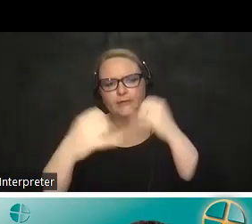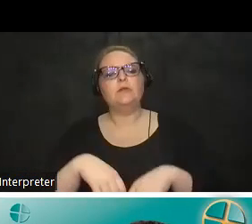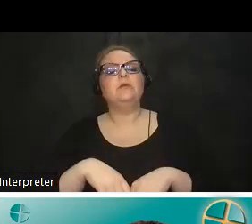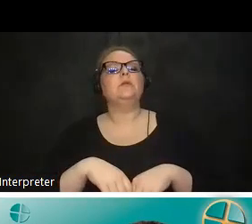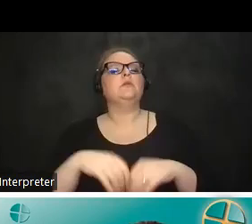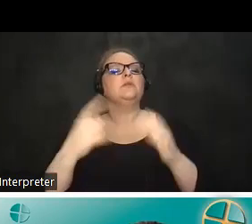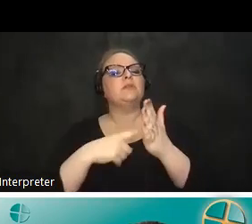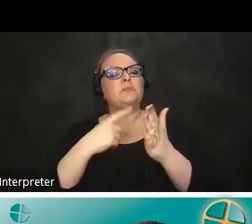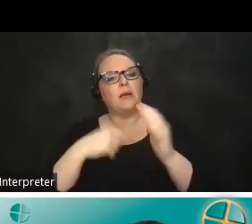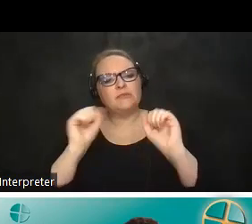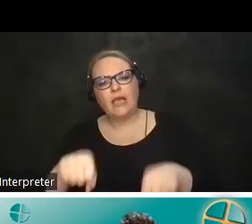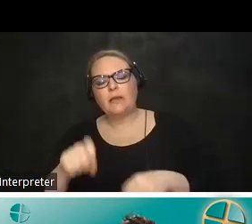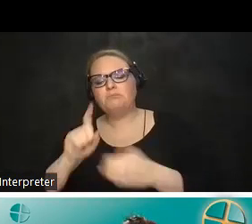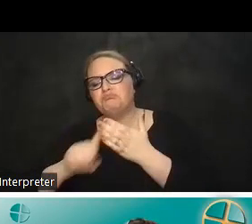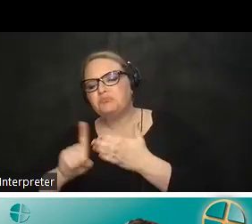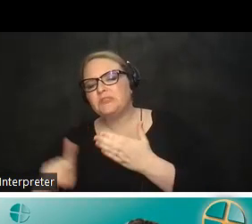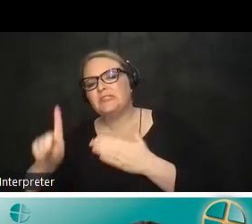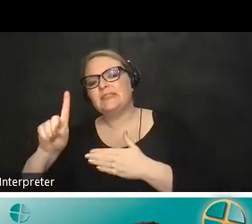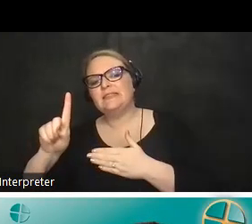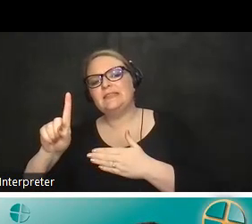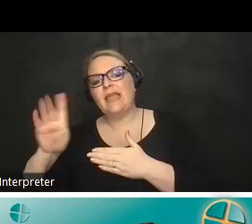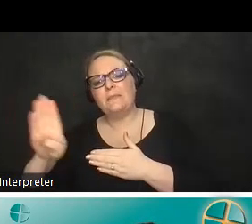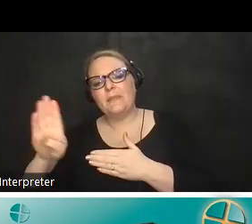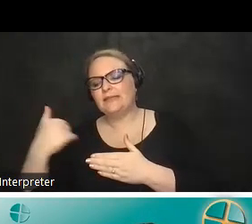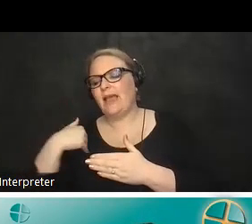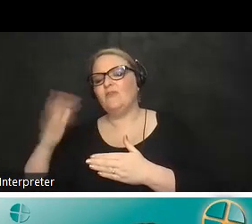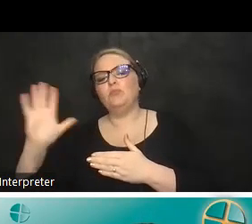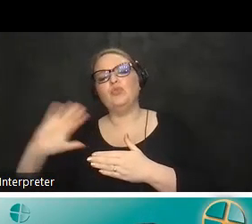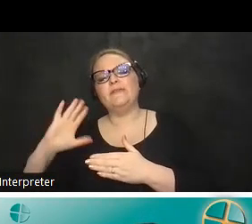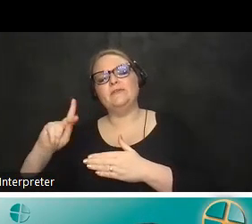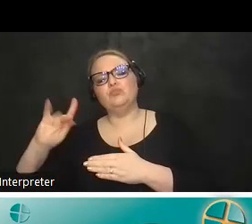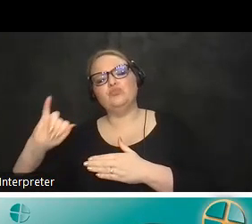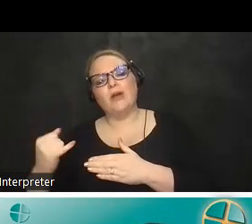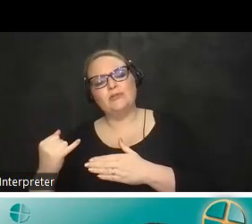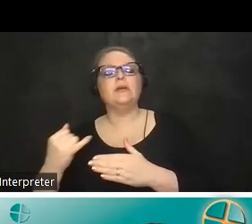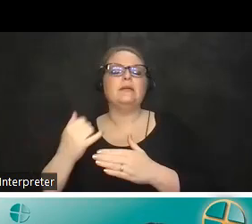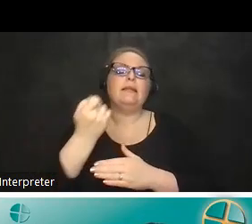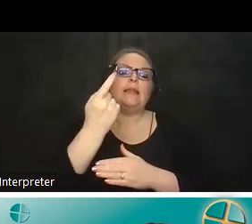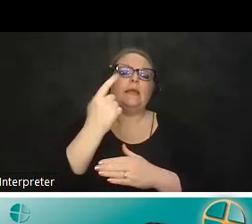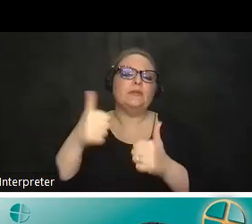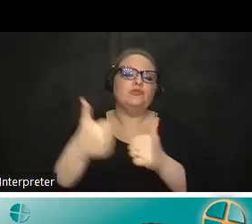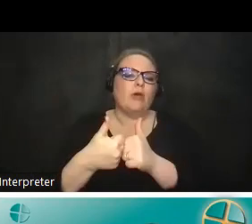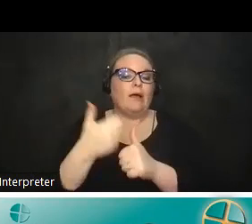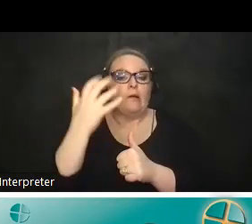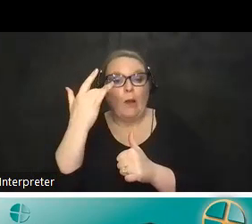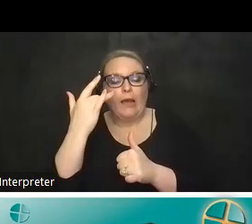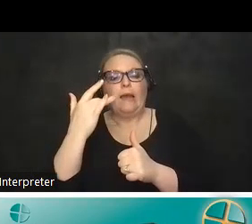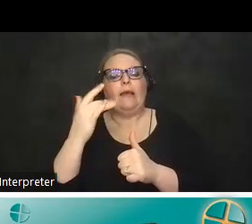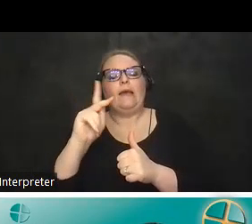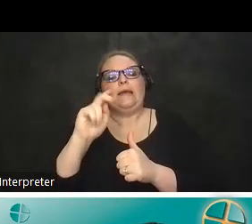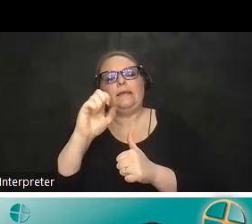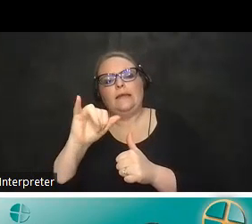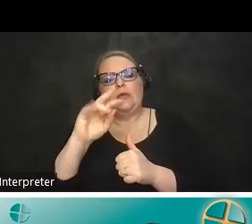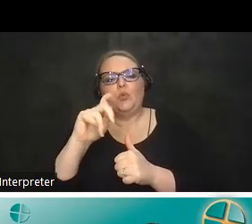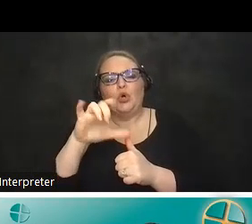have the ability to check the database for pre-existing which it's a bit of a challenge um because there are so many different kind of keywords and every